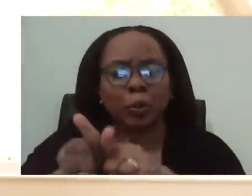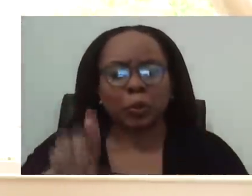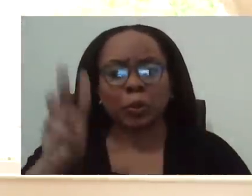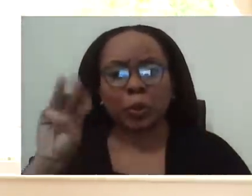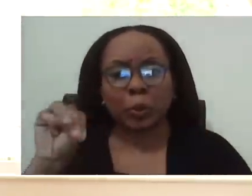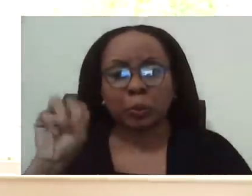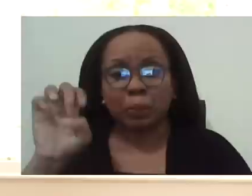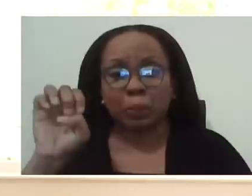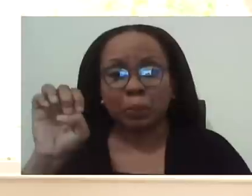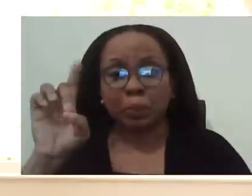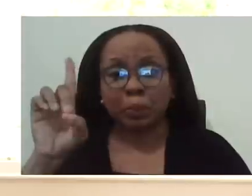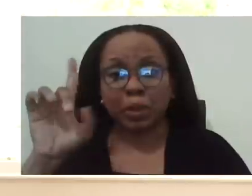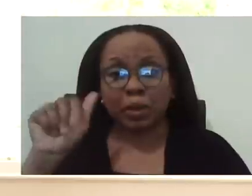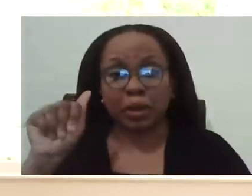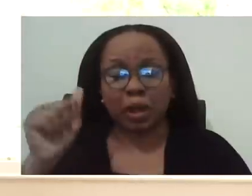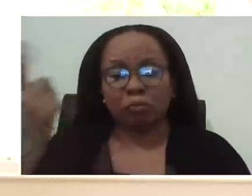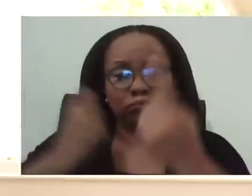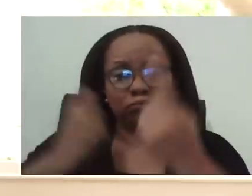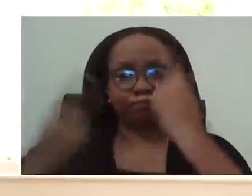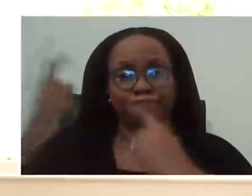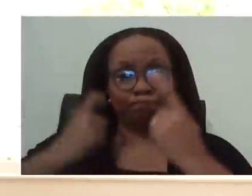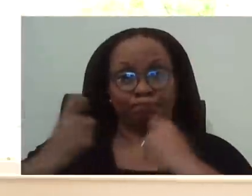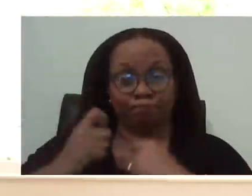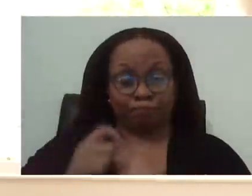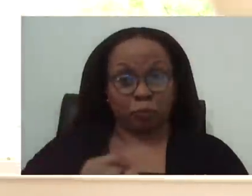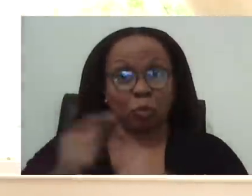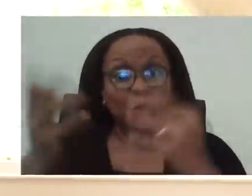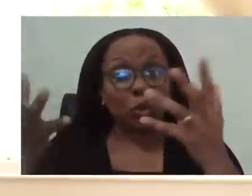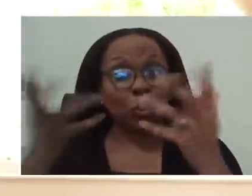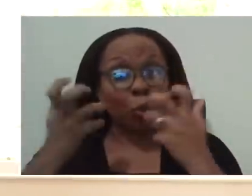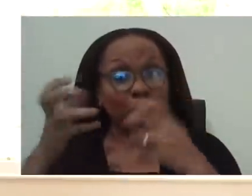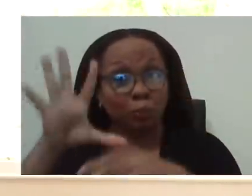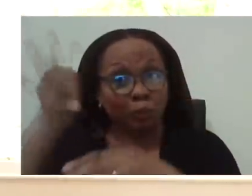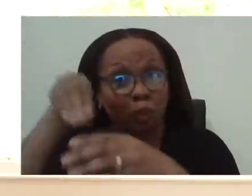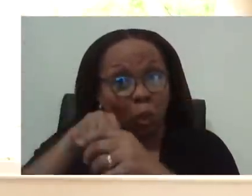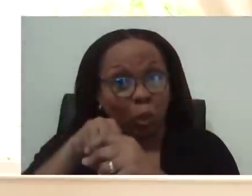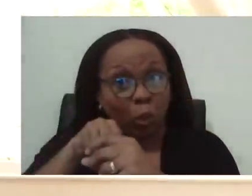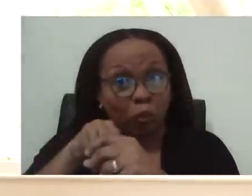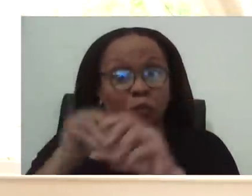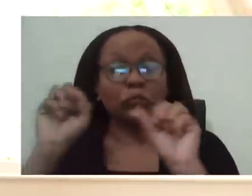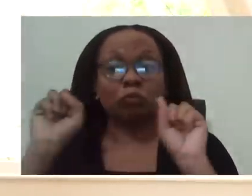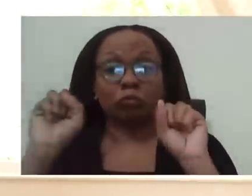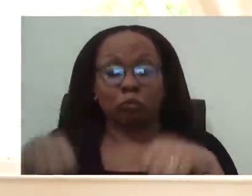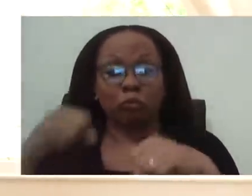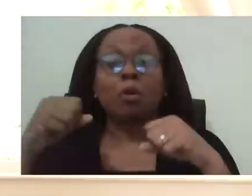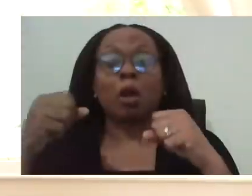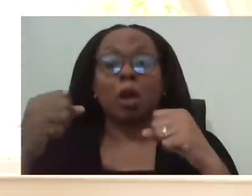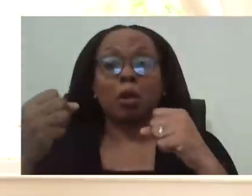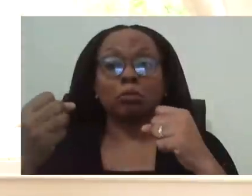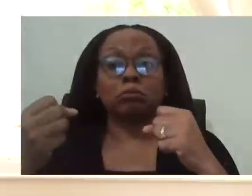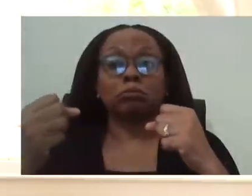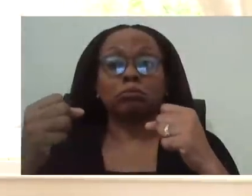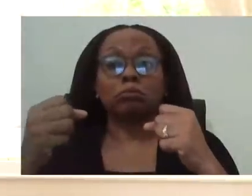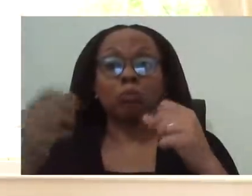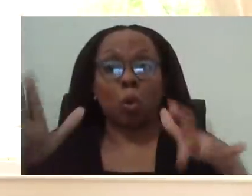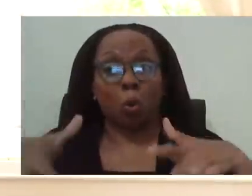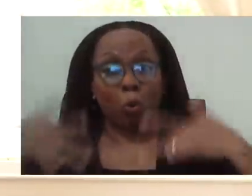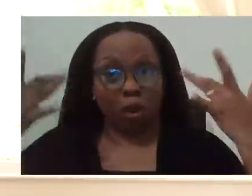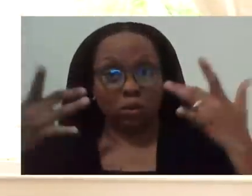participate in the exercise by sending us questions, remember the number to send your questions to via WhatsApp.